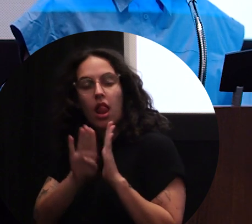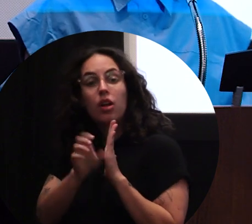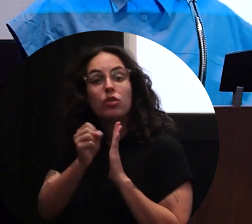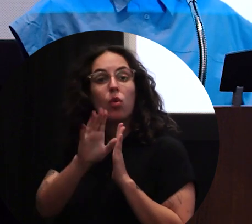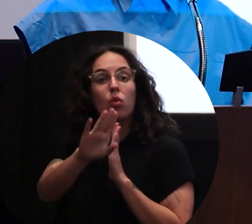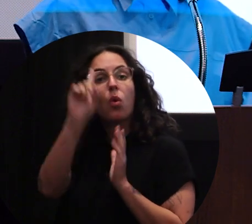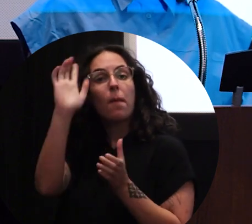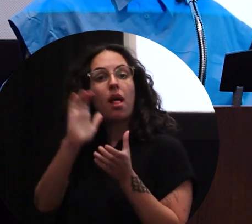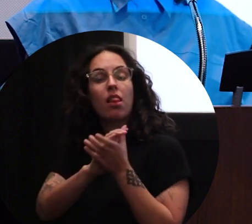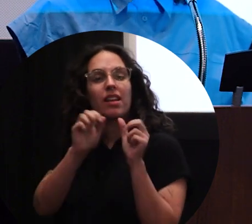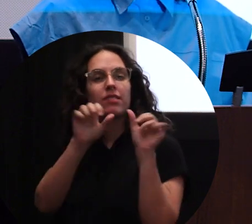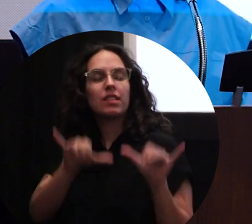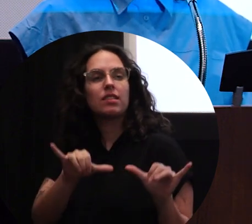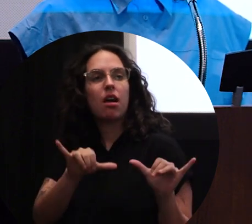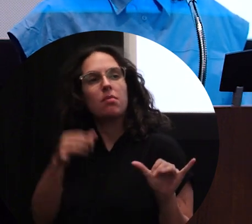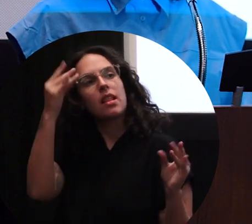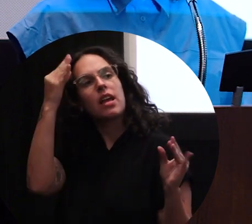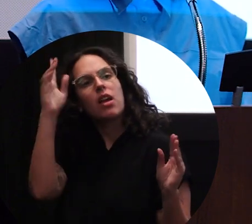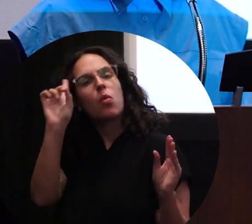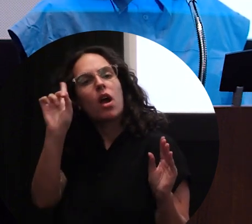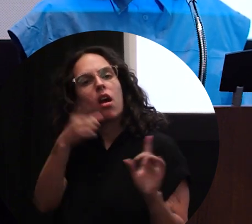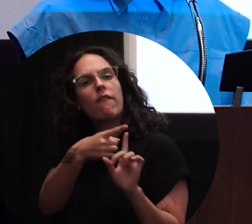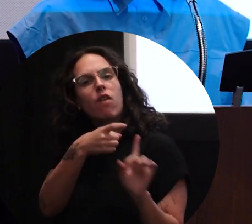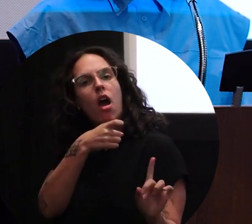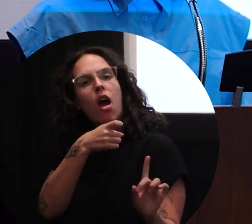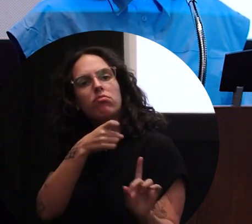about where does those ideas come from? Where do they stem from?